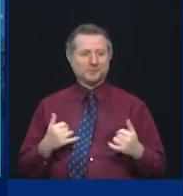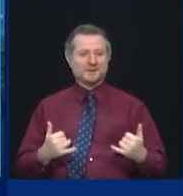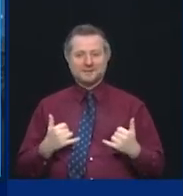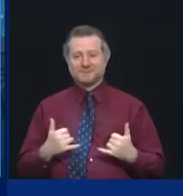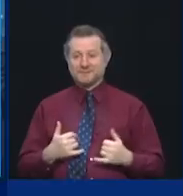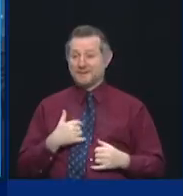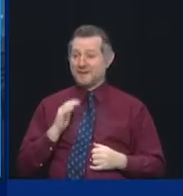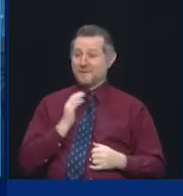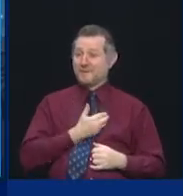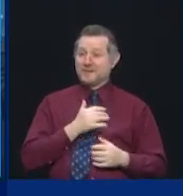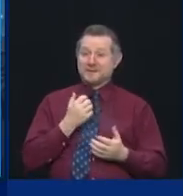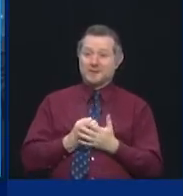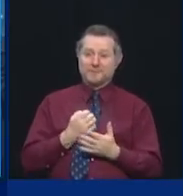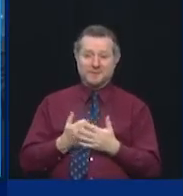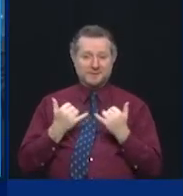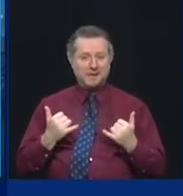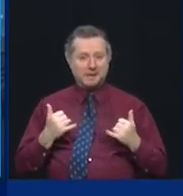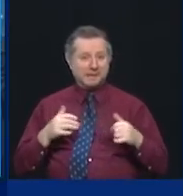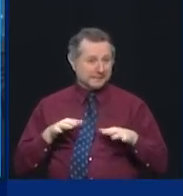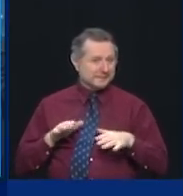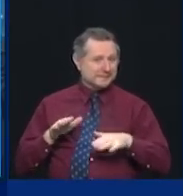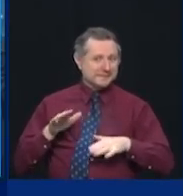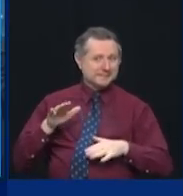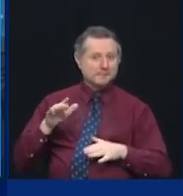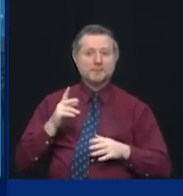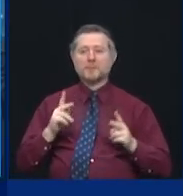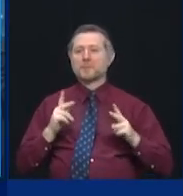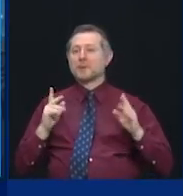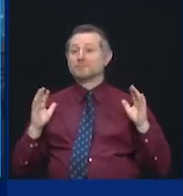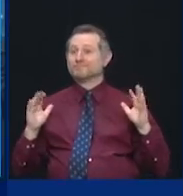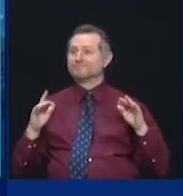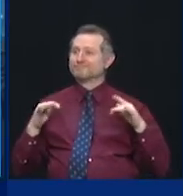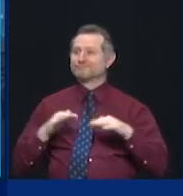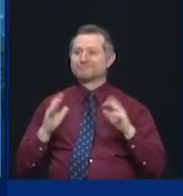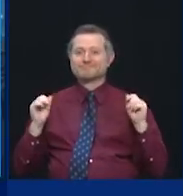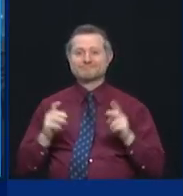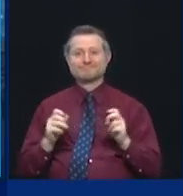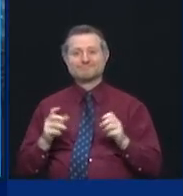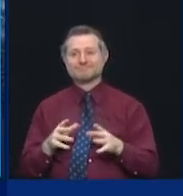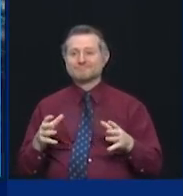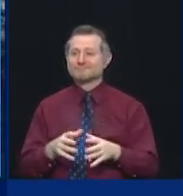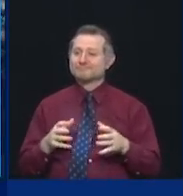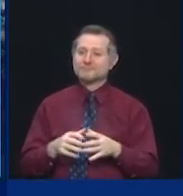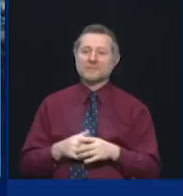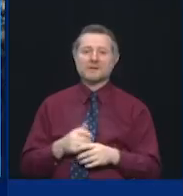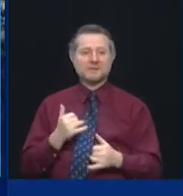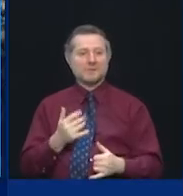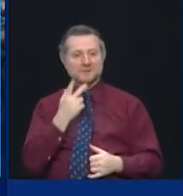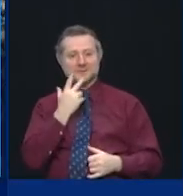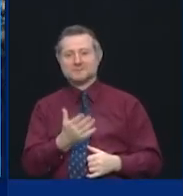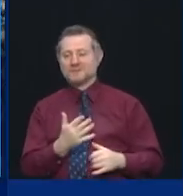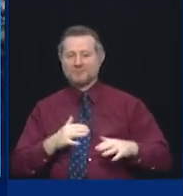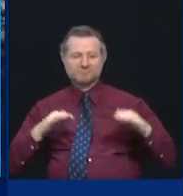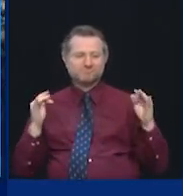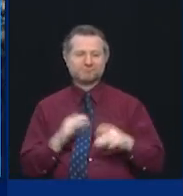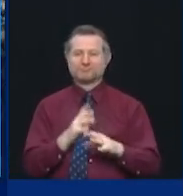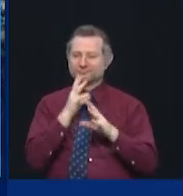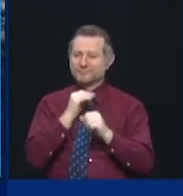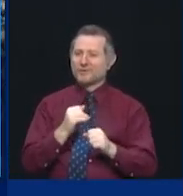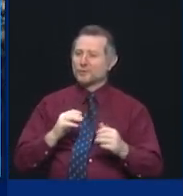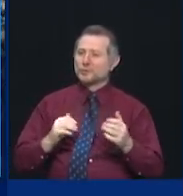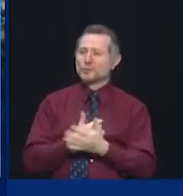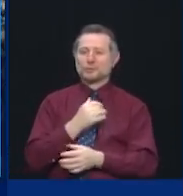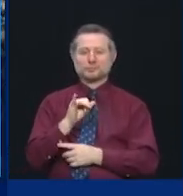reopening and crowds are regathering, we have the place for them to come at the new Javits Convention